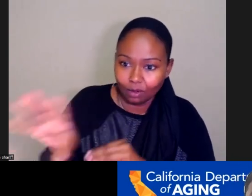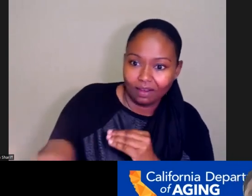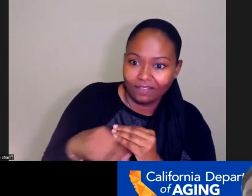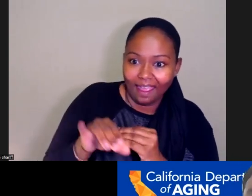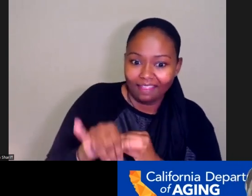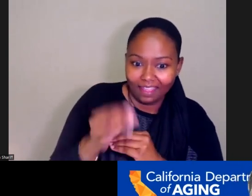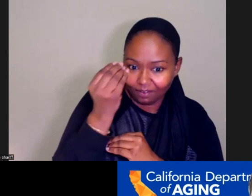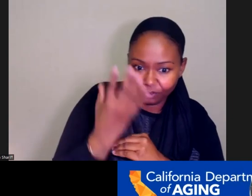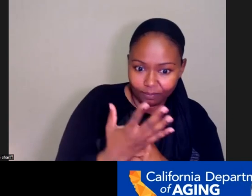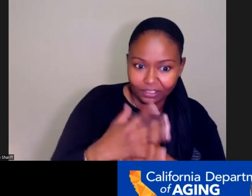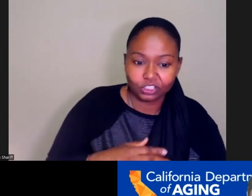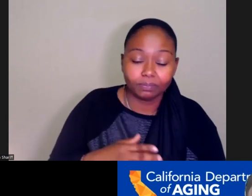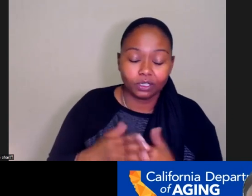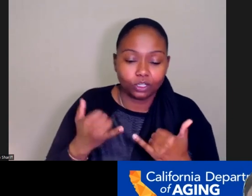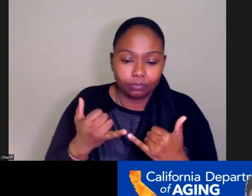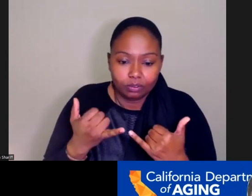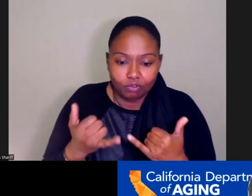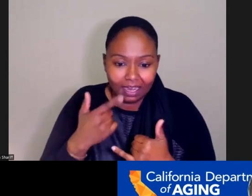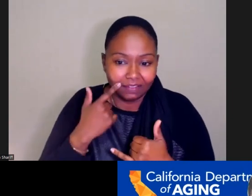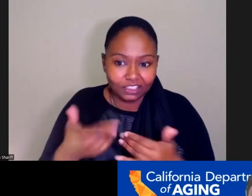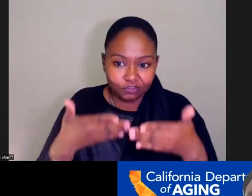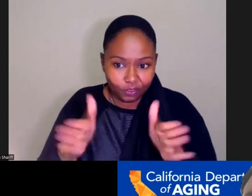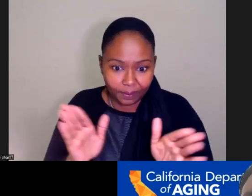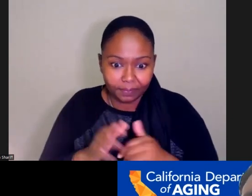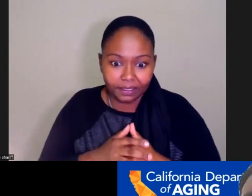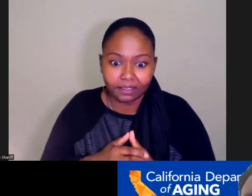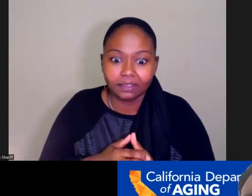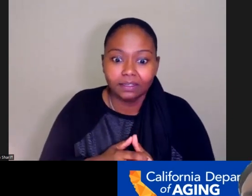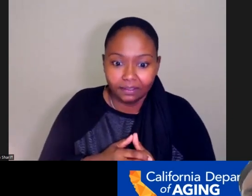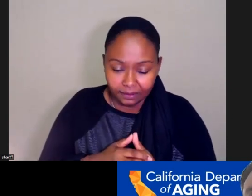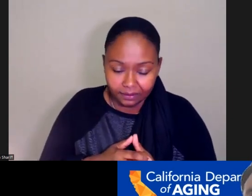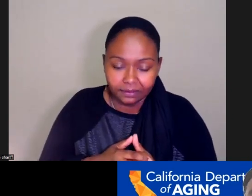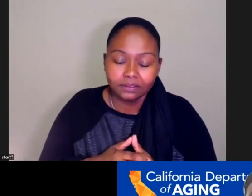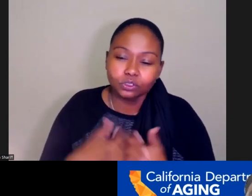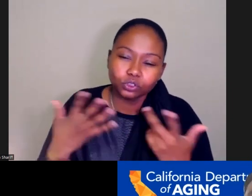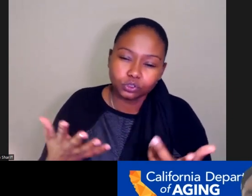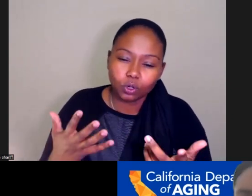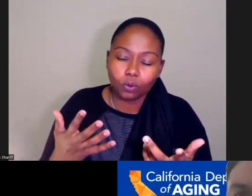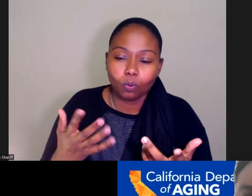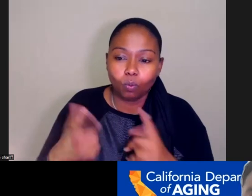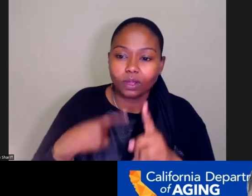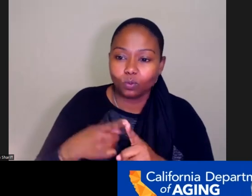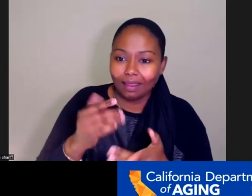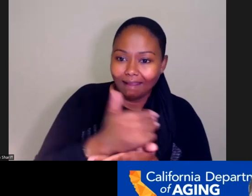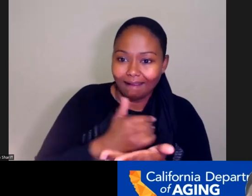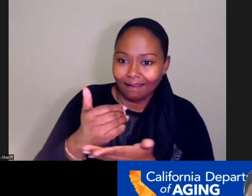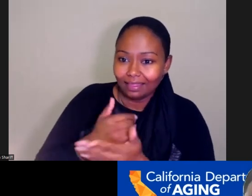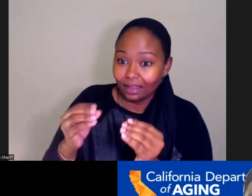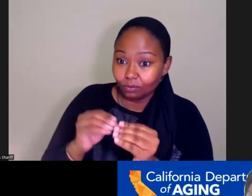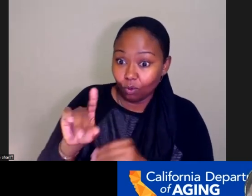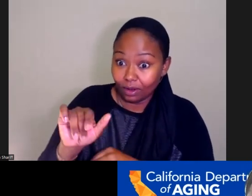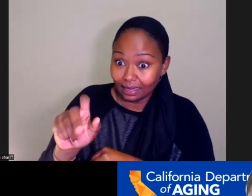it's sort of this aggregated public data. It's at a pretty high level. So as we collect more granular data, think we're going to find that